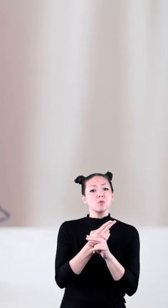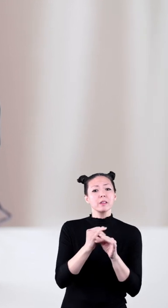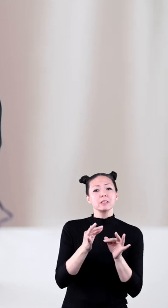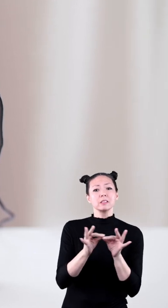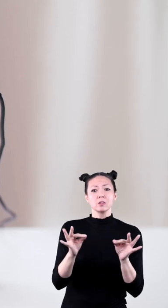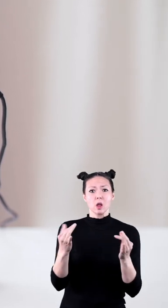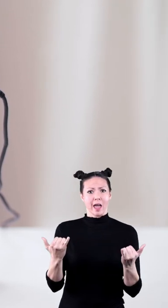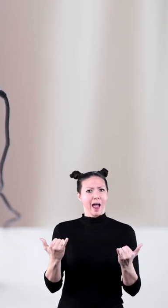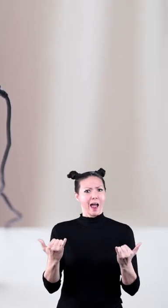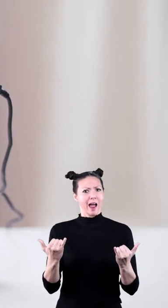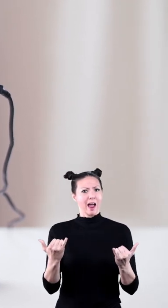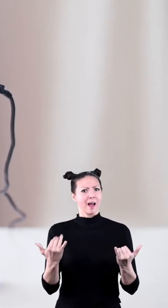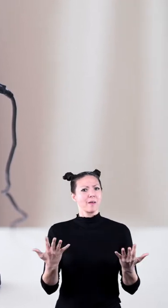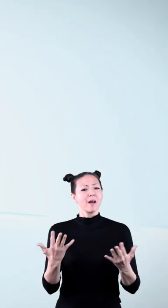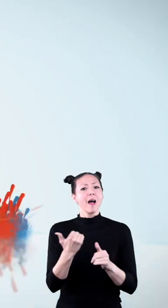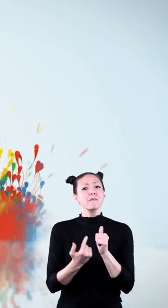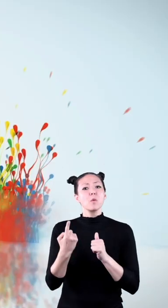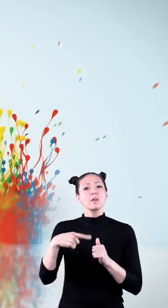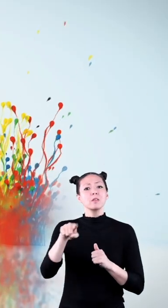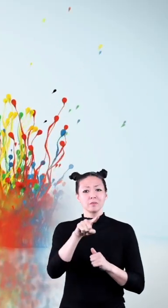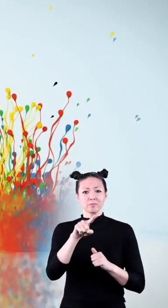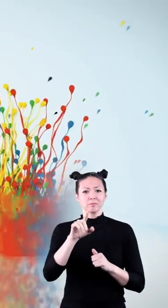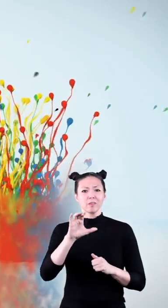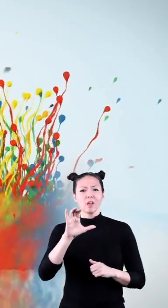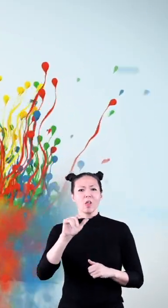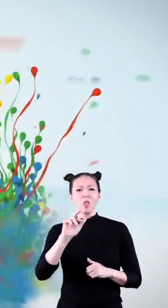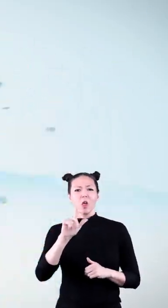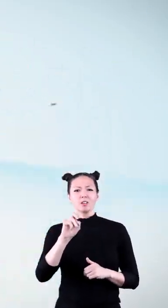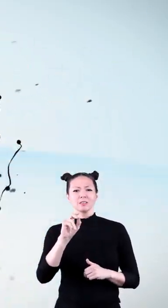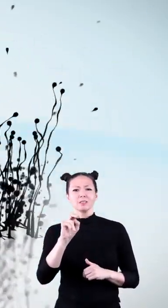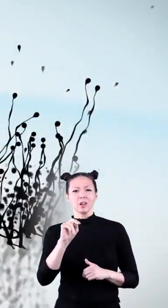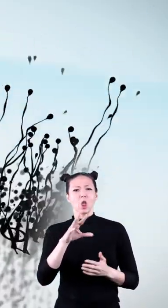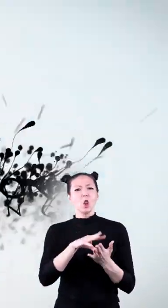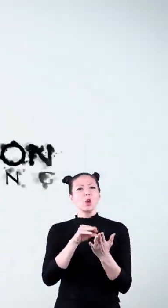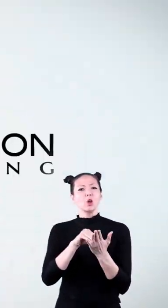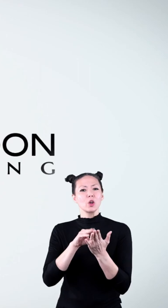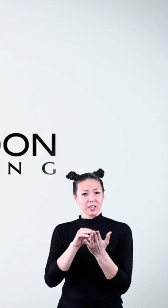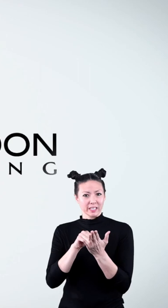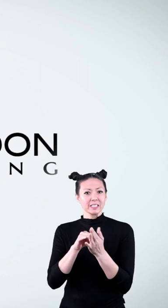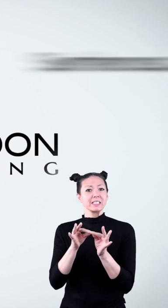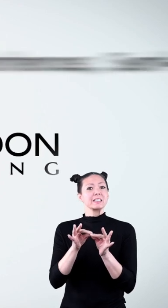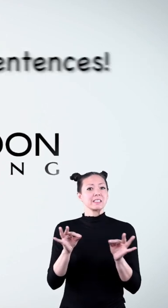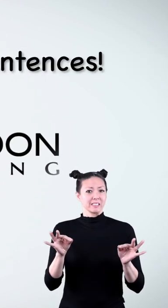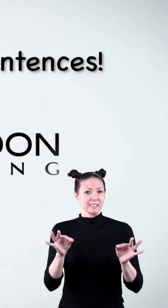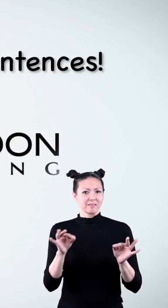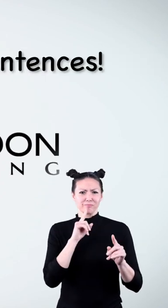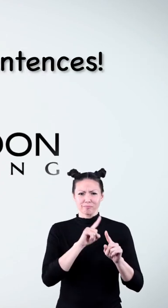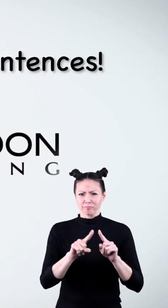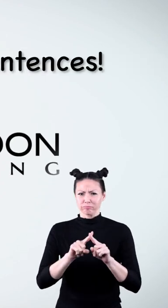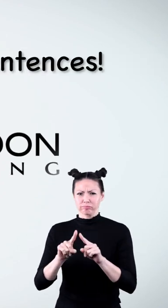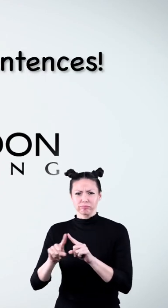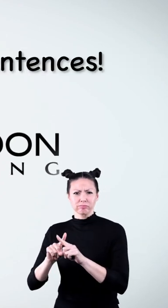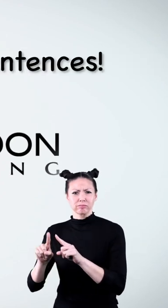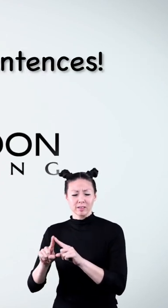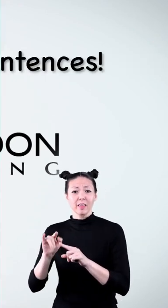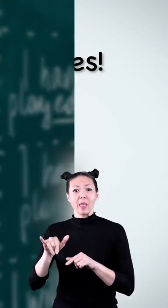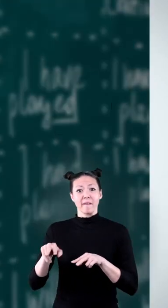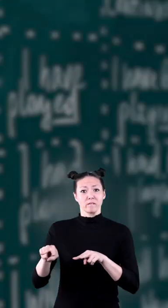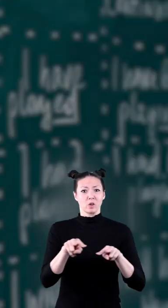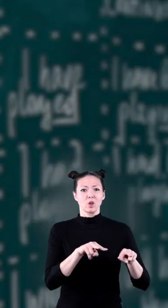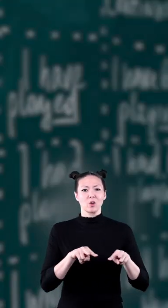and using sentences right now every one of the Clarendon learning videos you've watched is full of all kinds of sentences